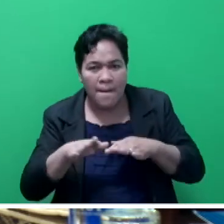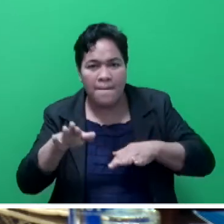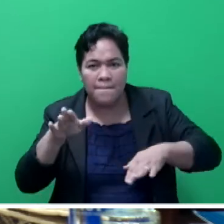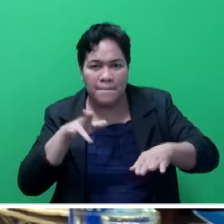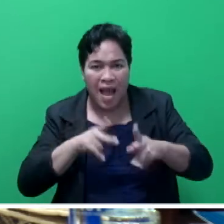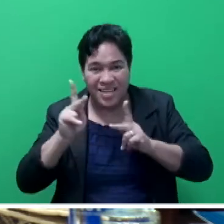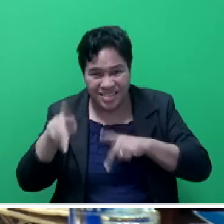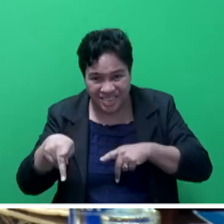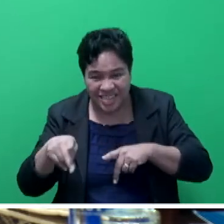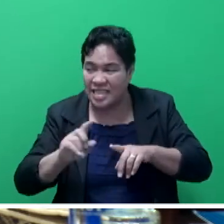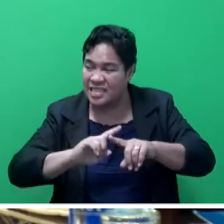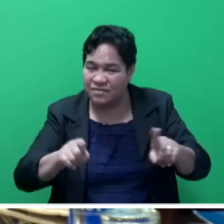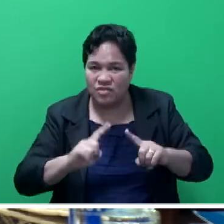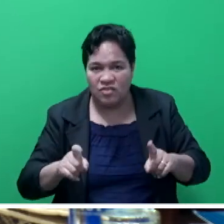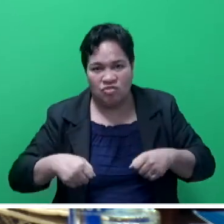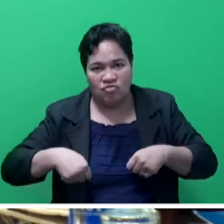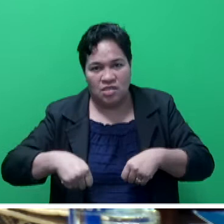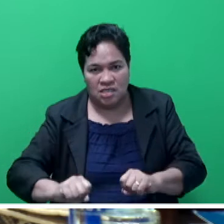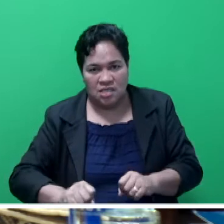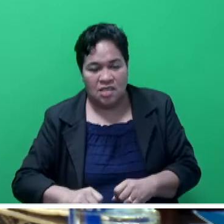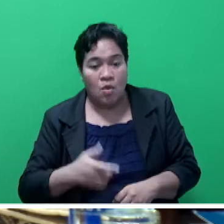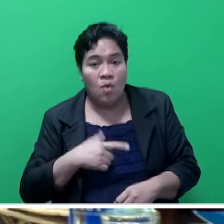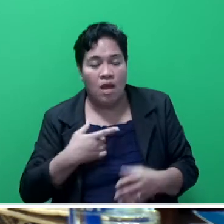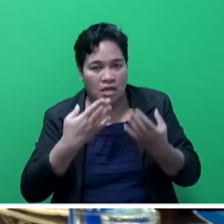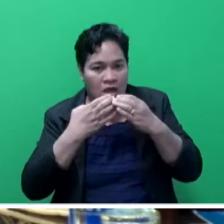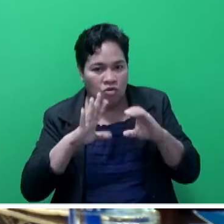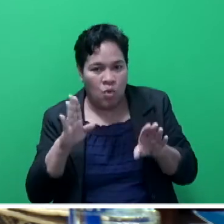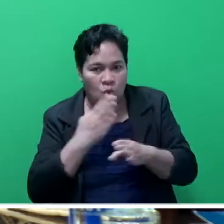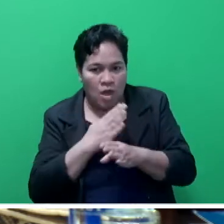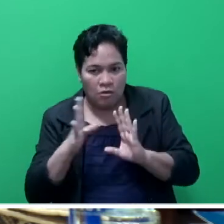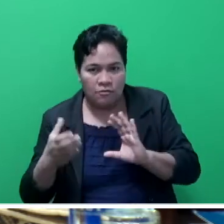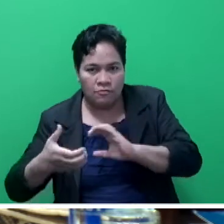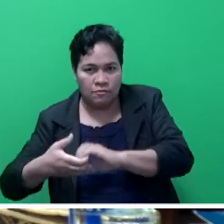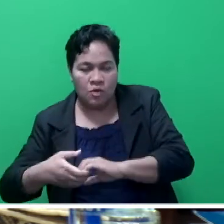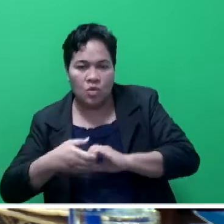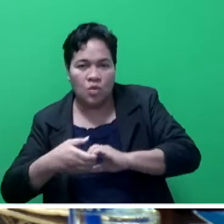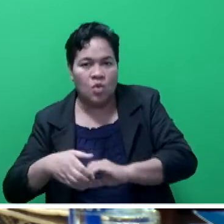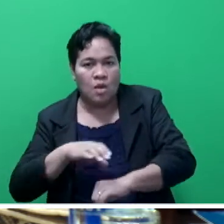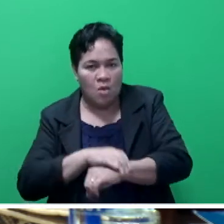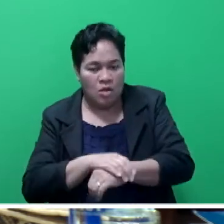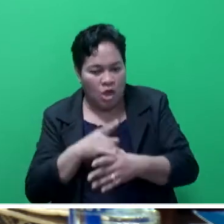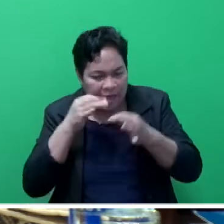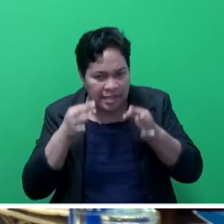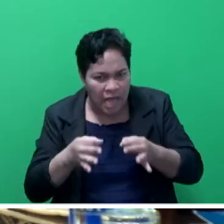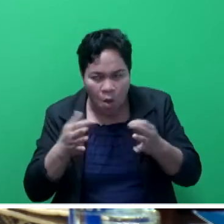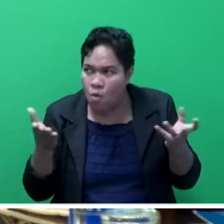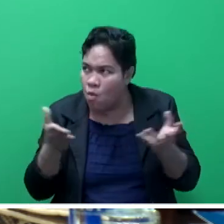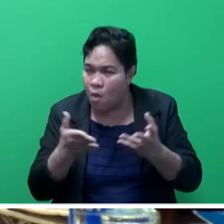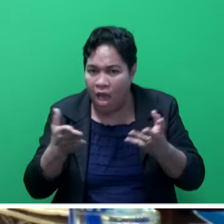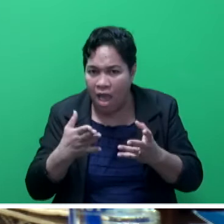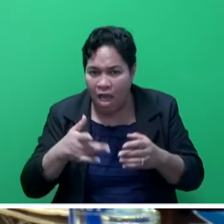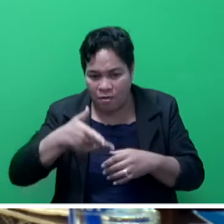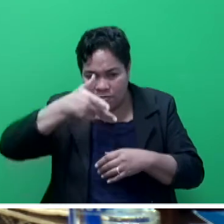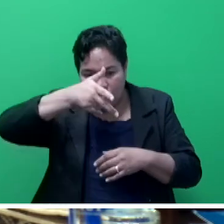in certain streets. Councils are working closely with Fiji police force in deciding the location of camera